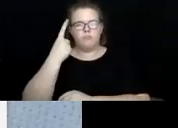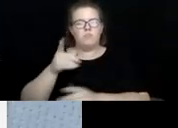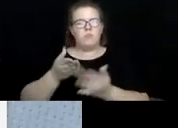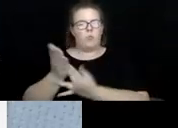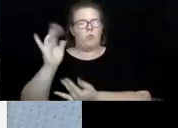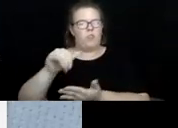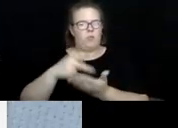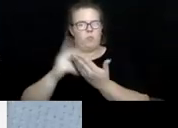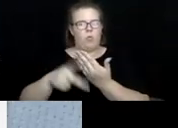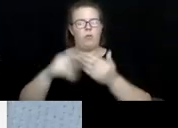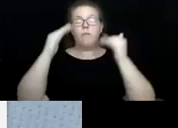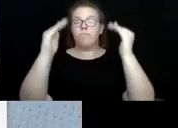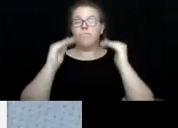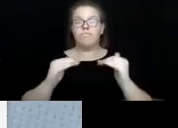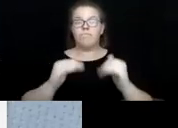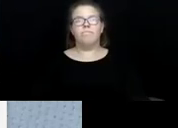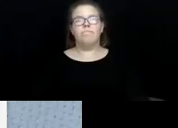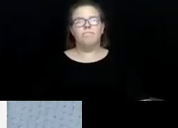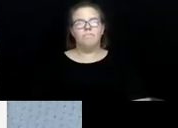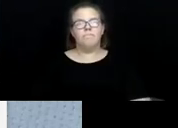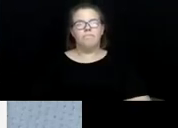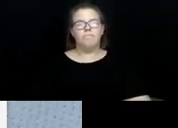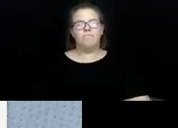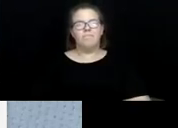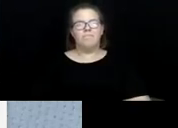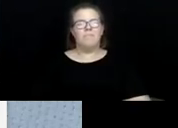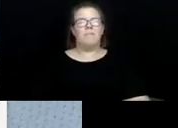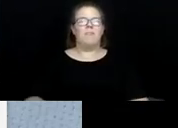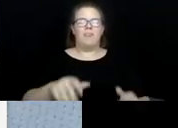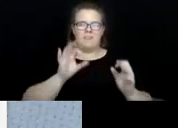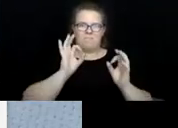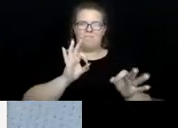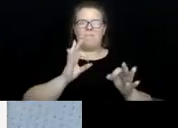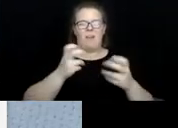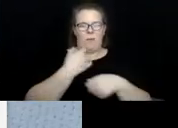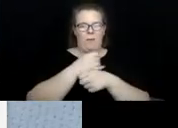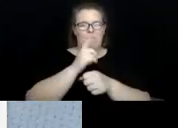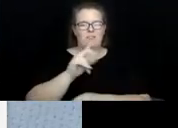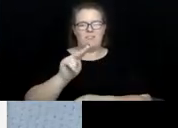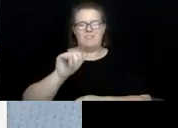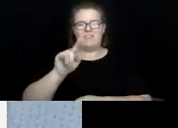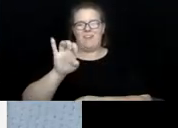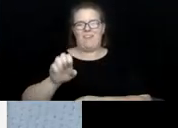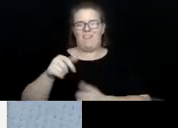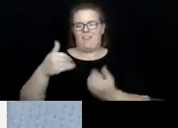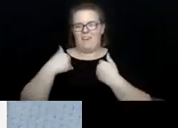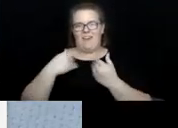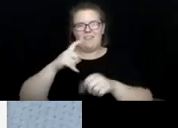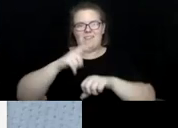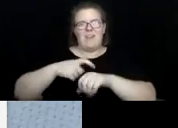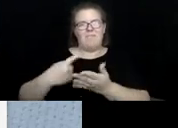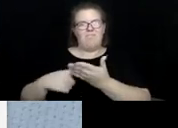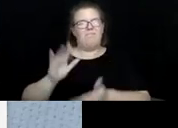Our next slide, please. I'll go through them quickly because I want to make sure Natalie has, uh, has some time. Our HACAP,